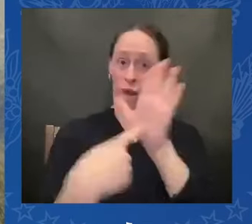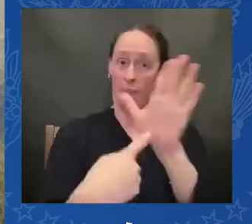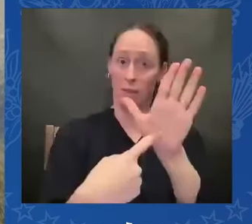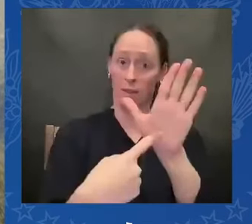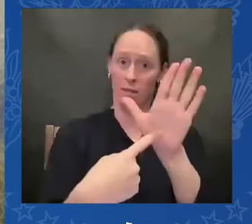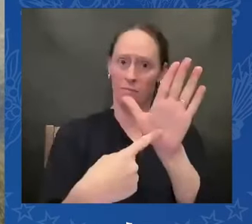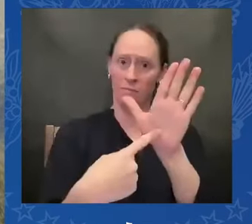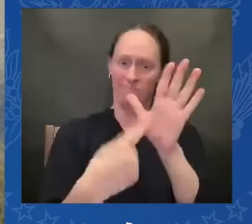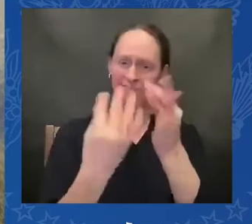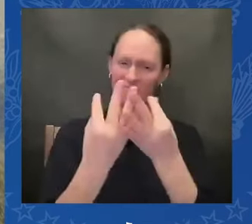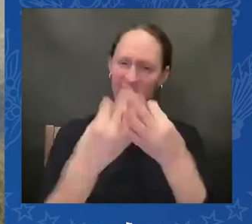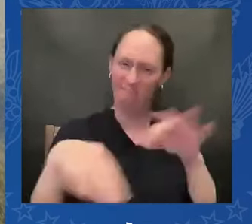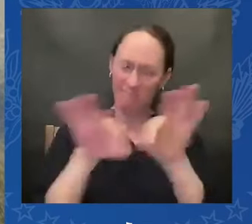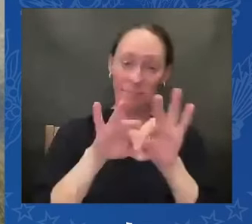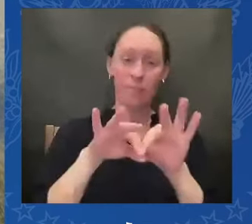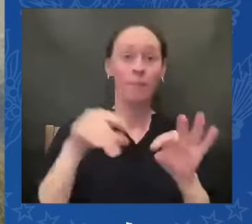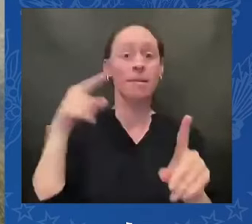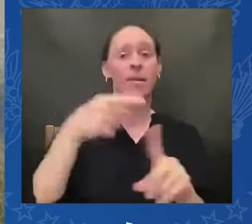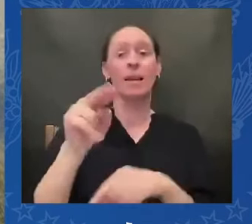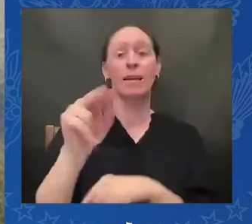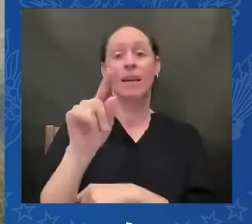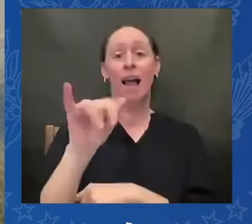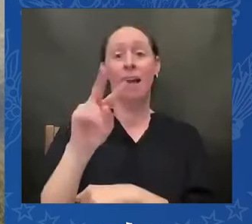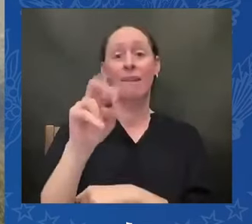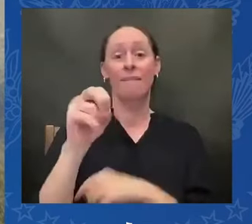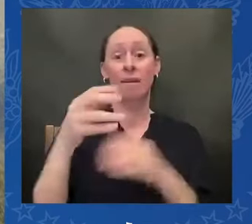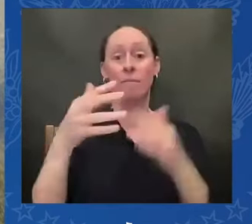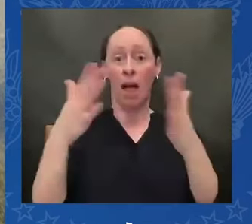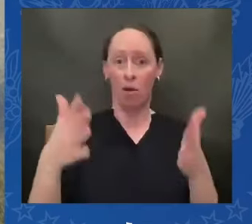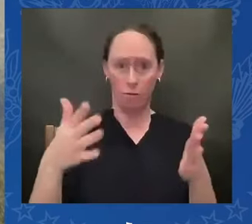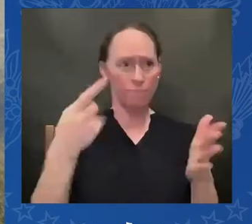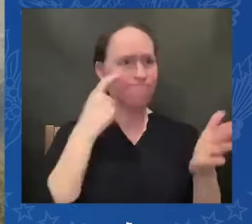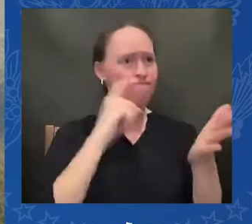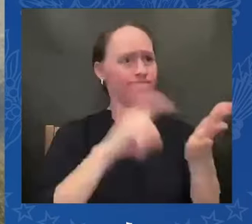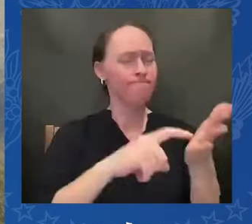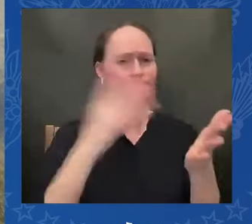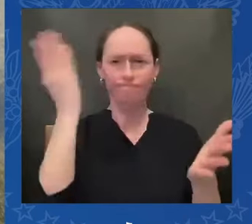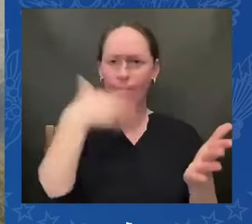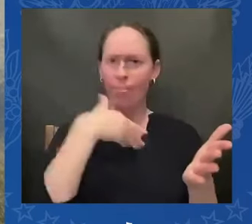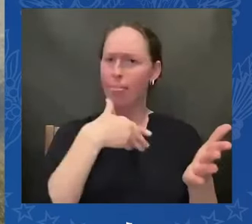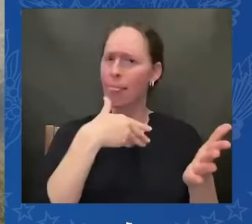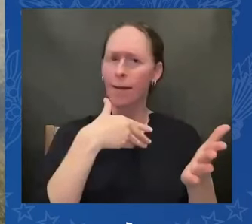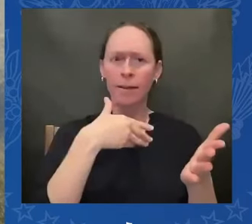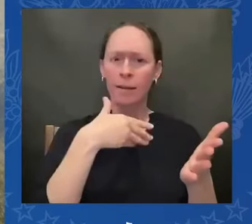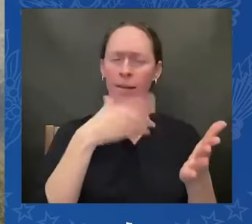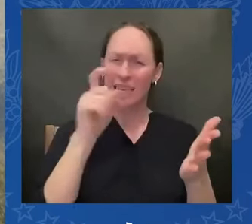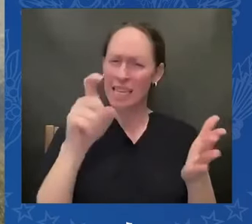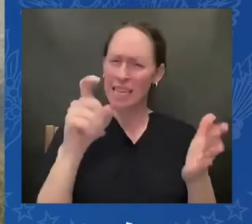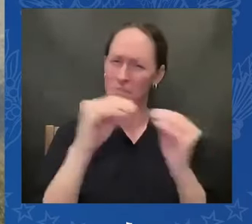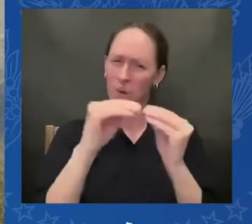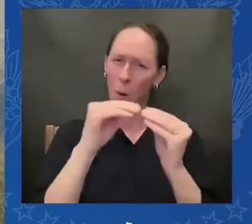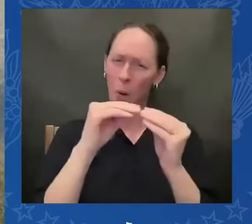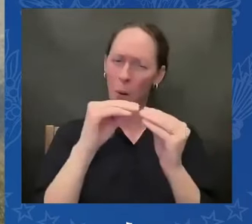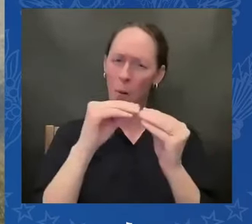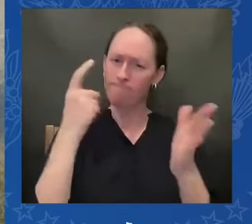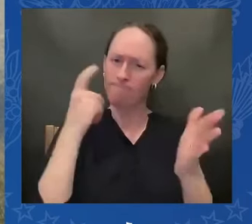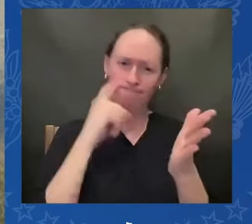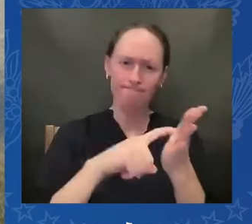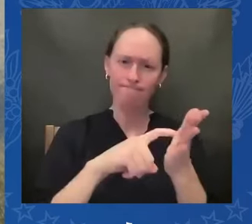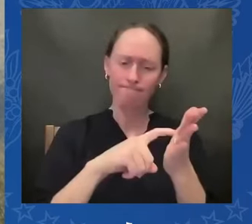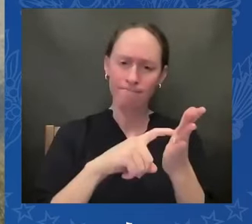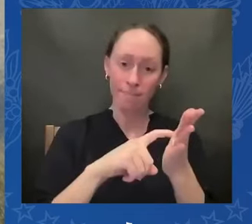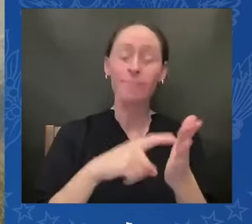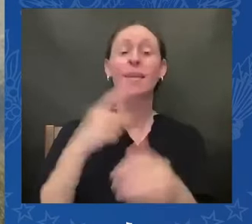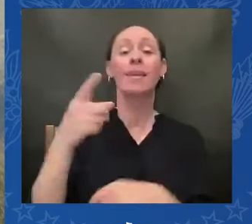but today we are so pleased to have with us Peggy Flanagan the first